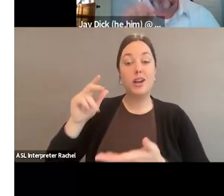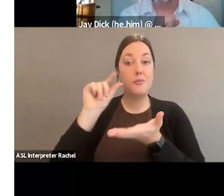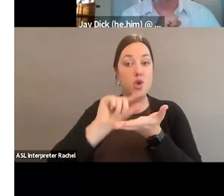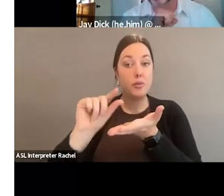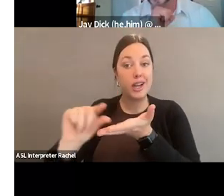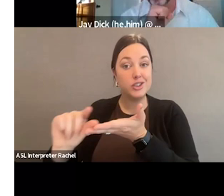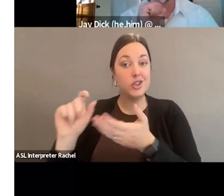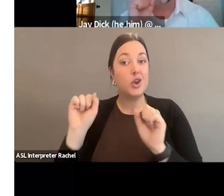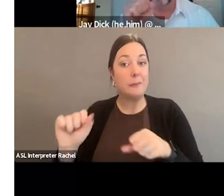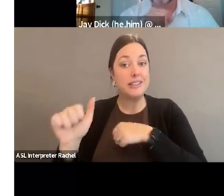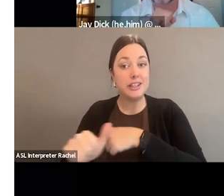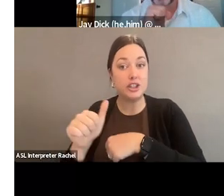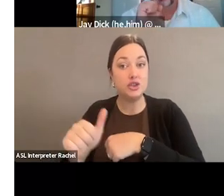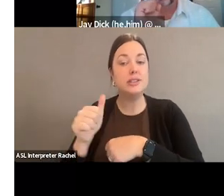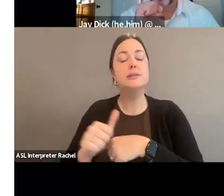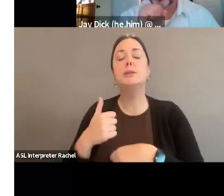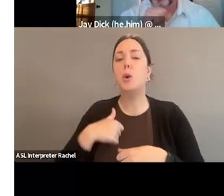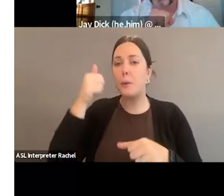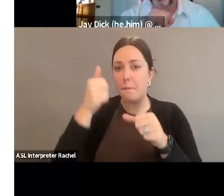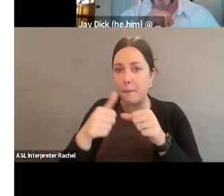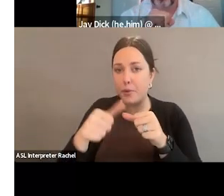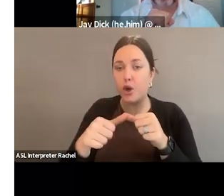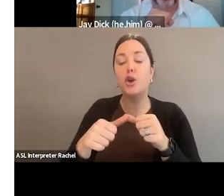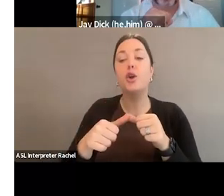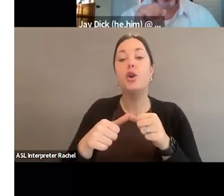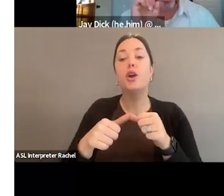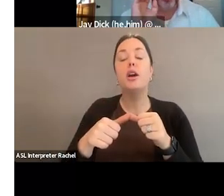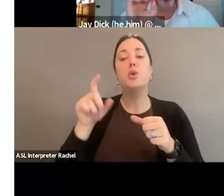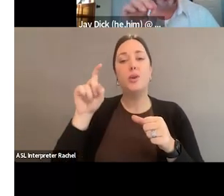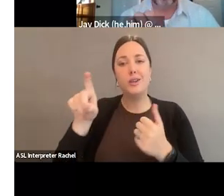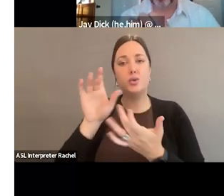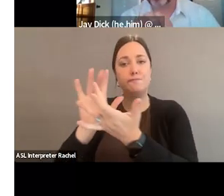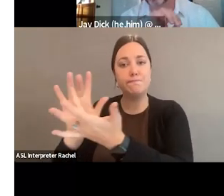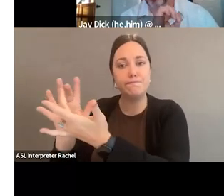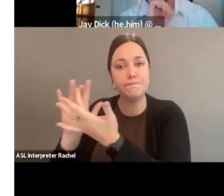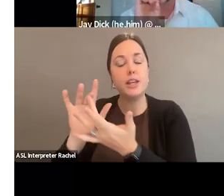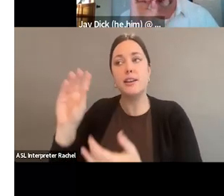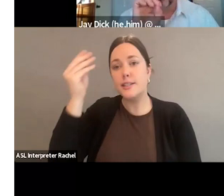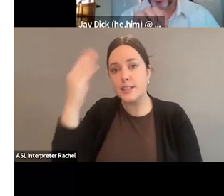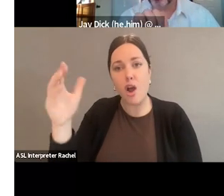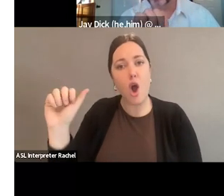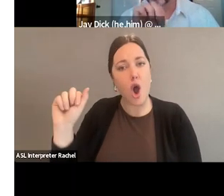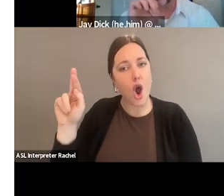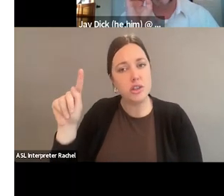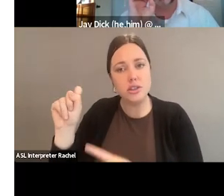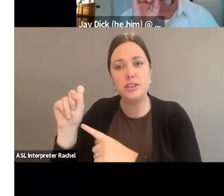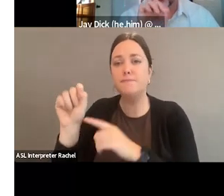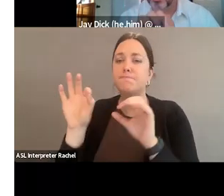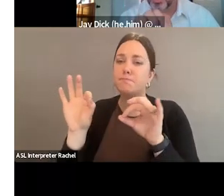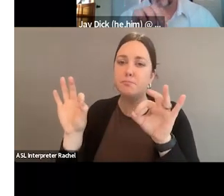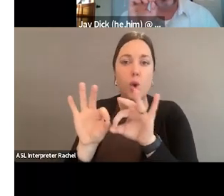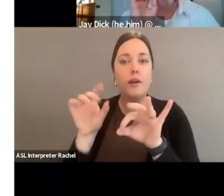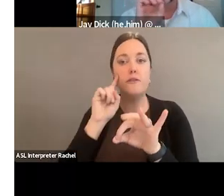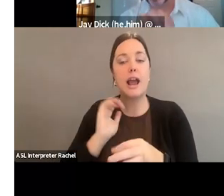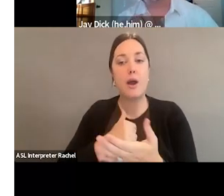So, again, advocates, you need to be out there working with the political parties there to say, you know, hey, the arts are really important to